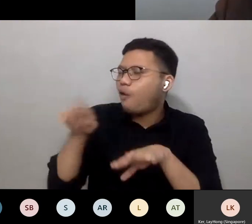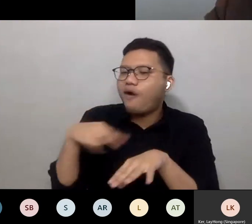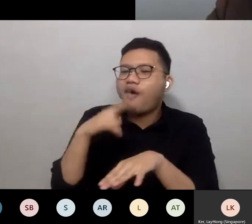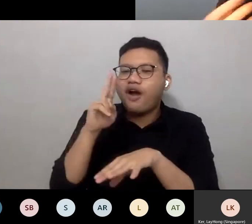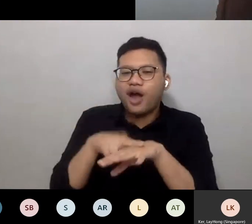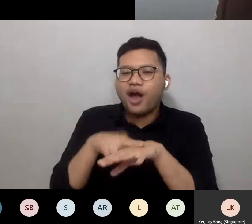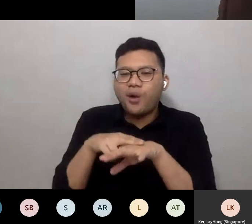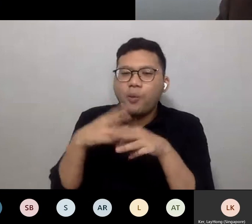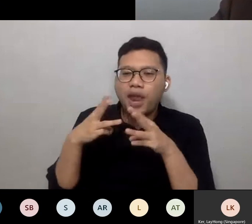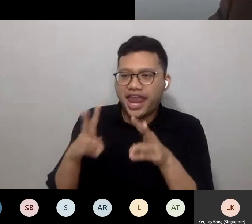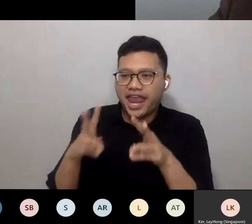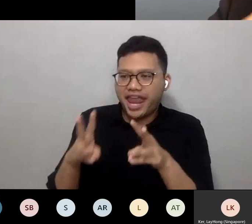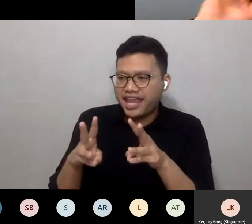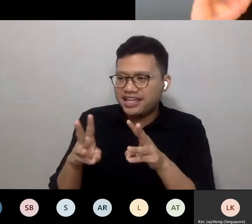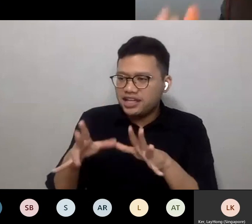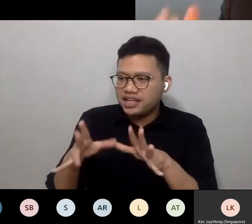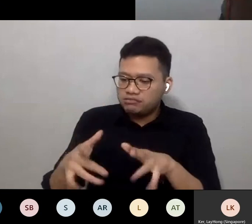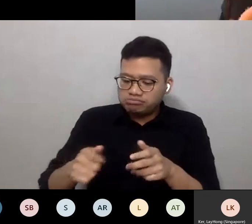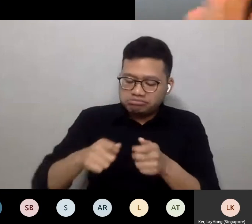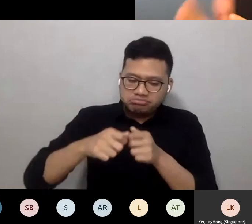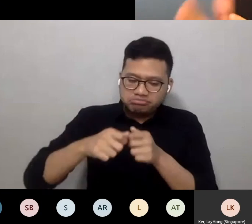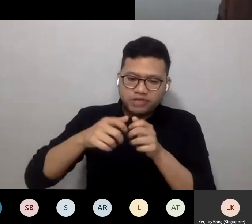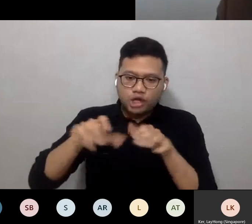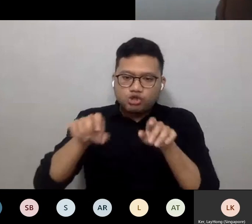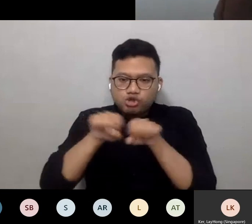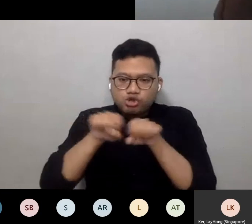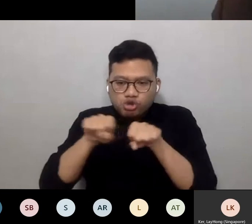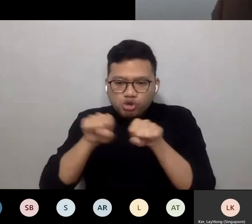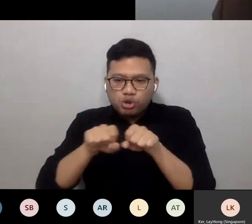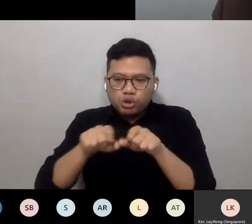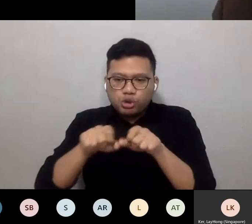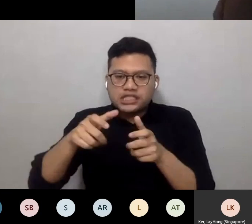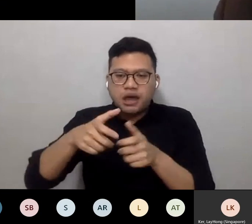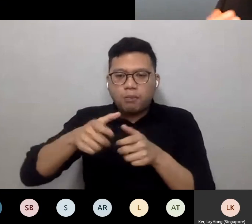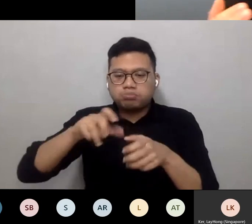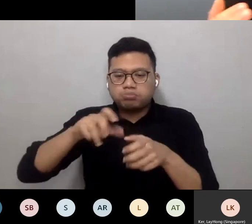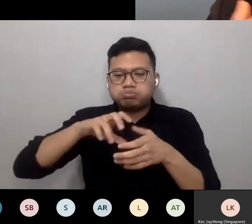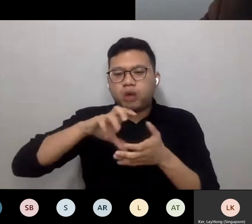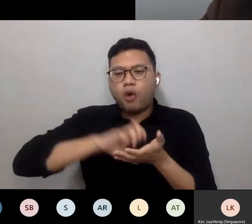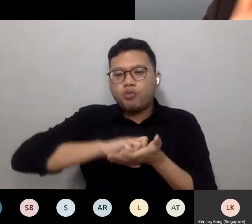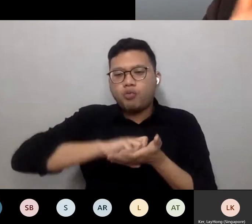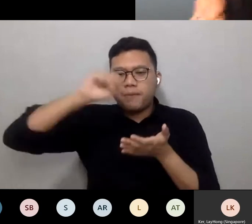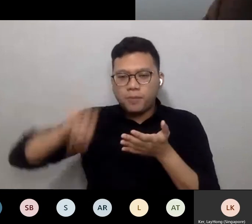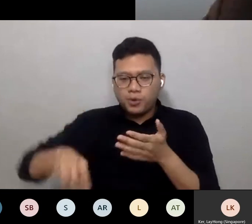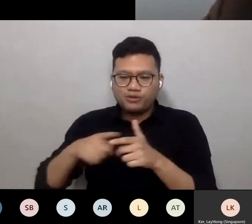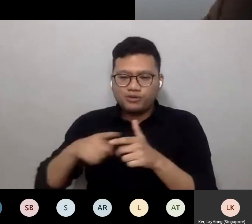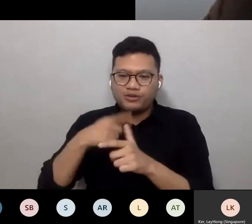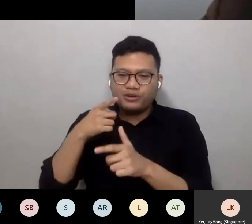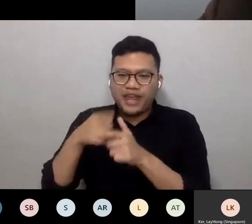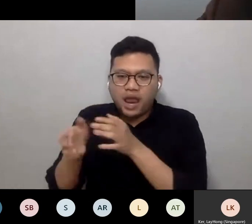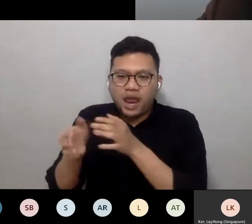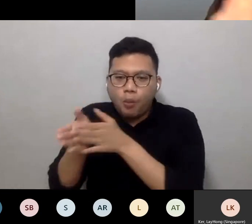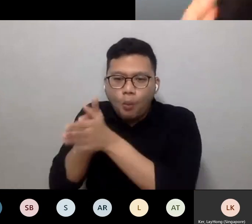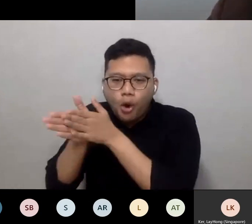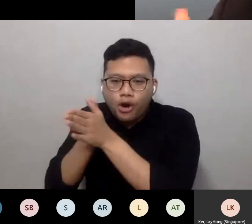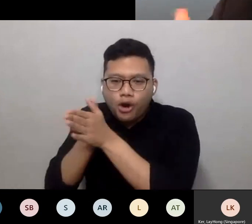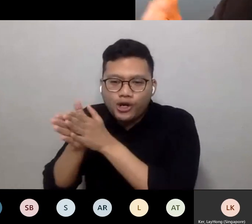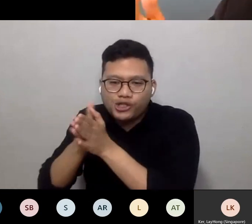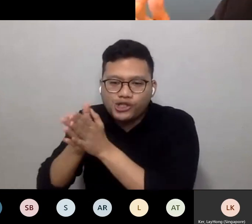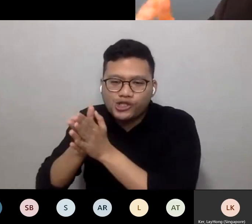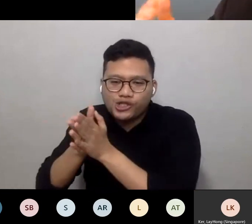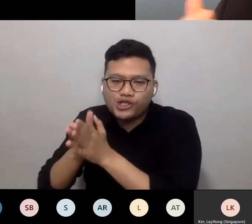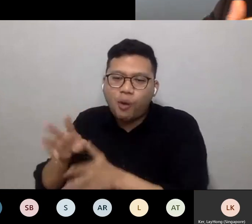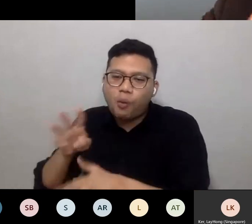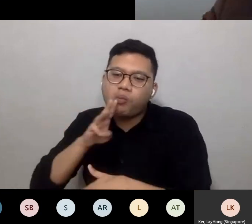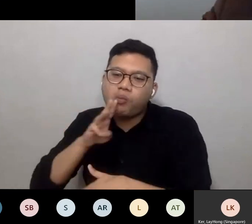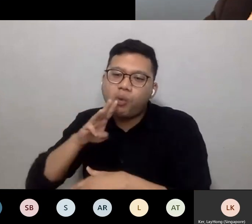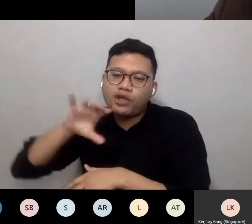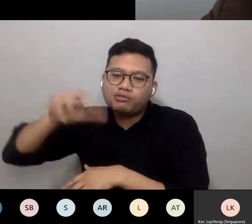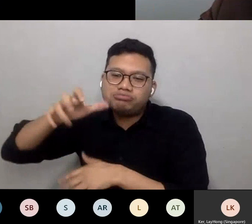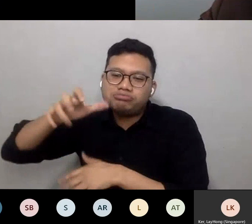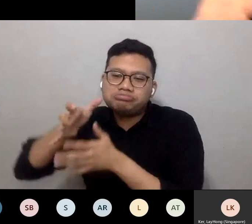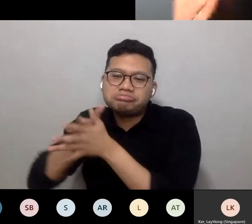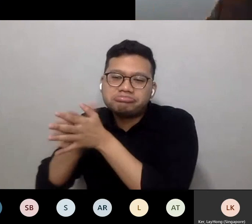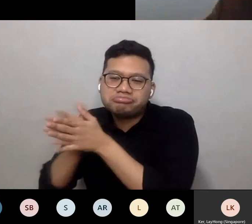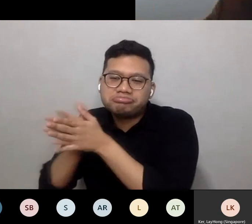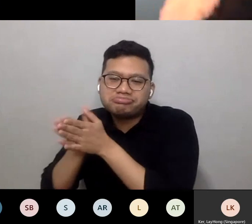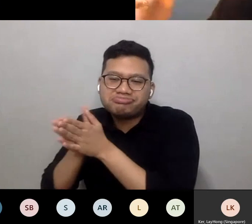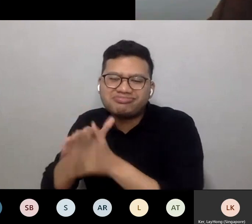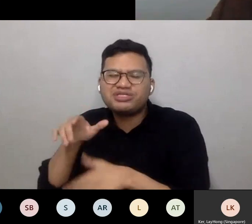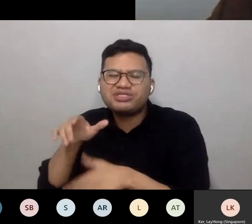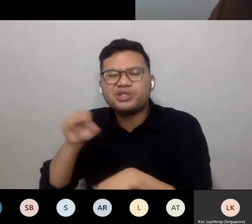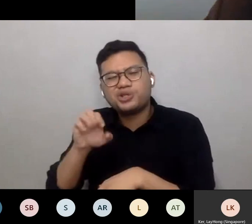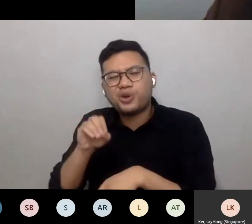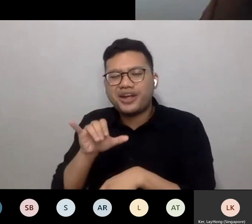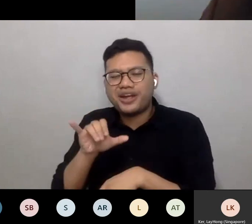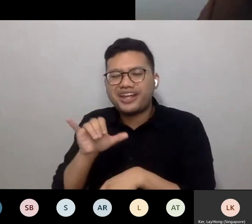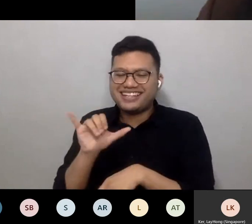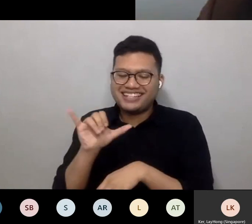come in, take your shoes off and, you know, wash your hands. And I guess it comes down to kind of personal